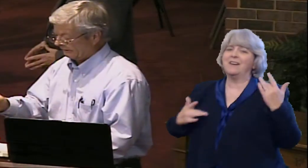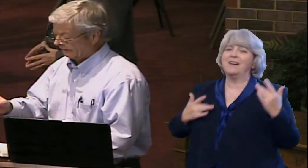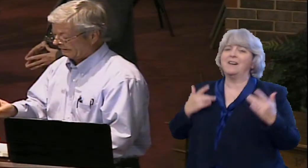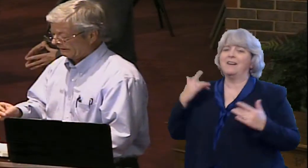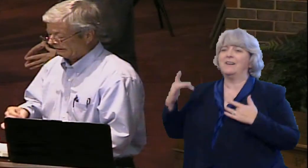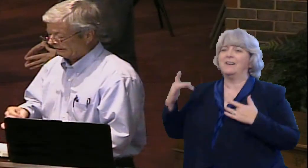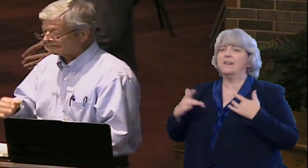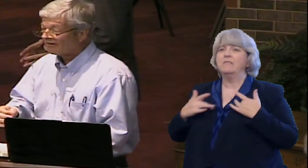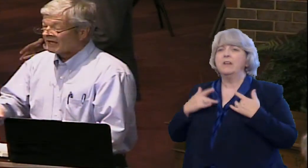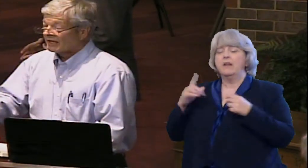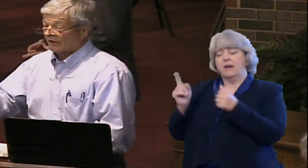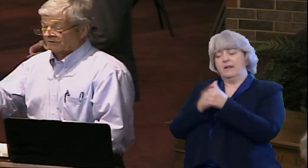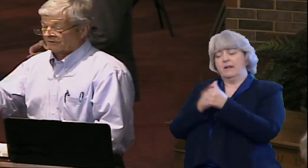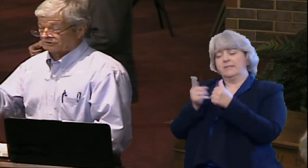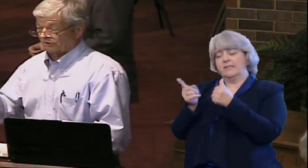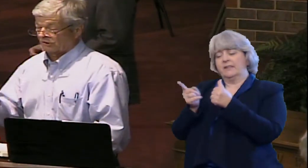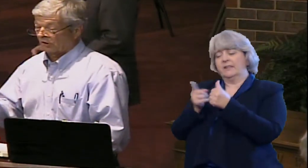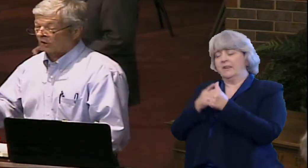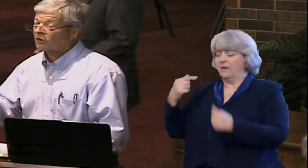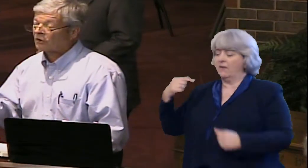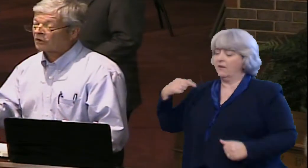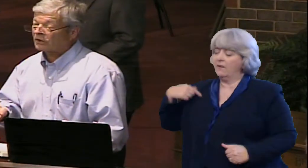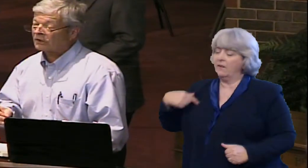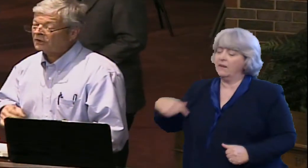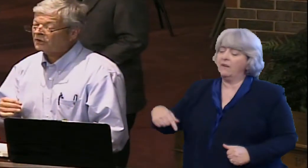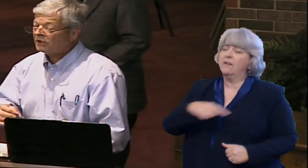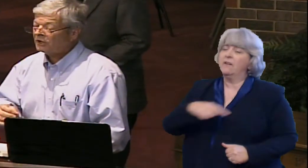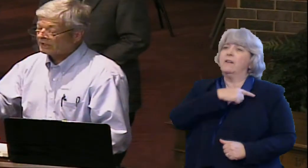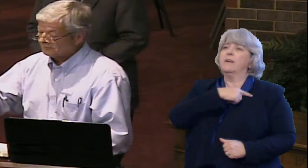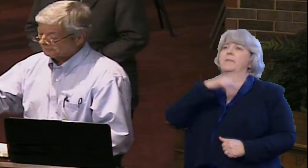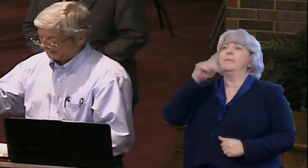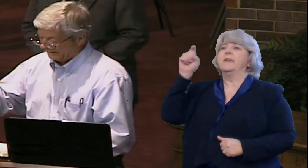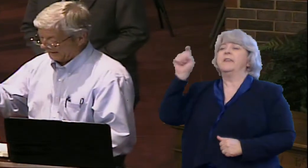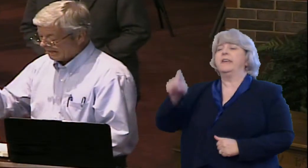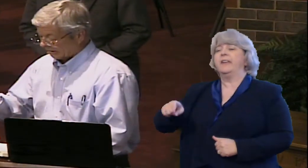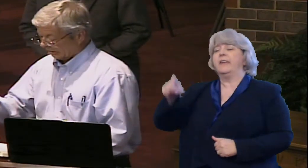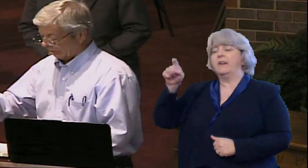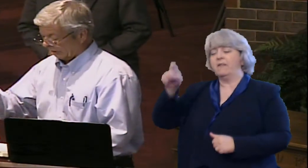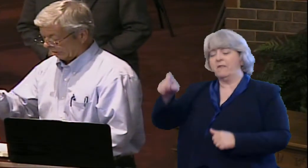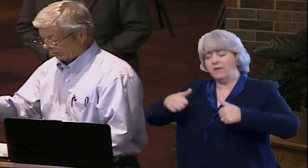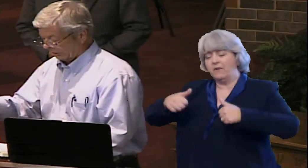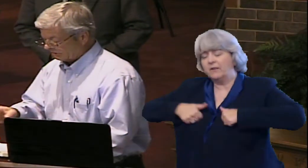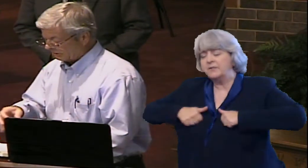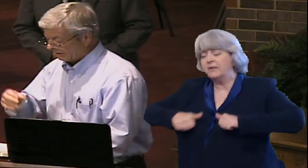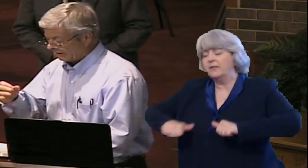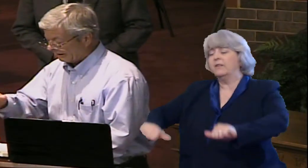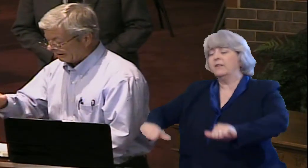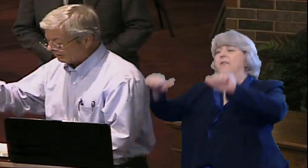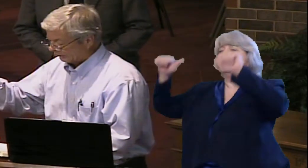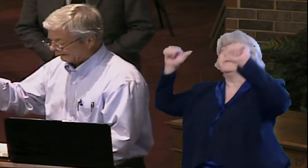love Until all on the altar we